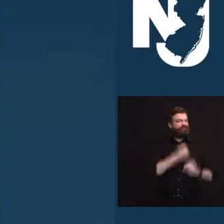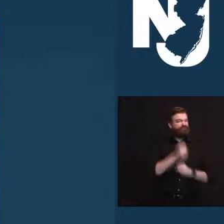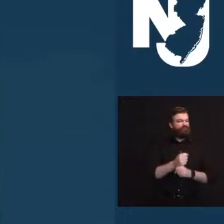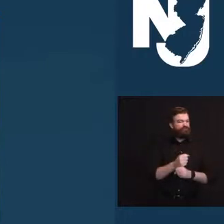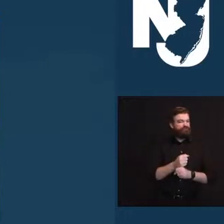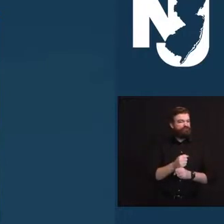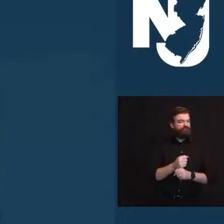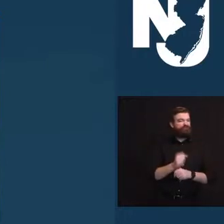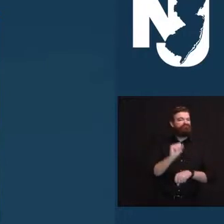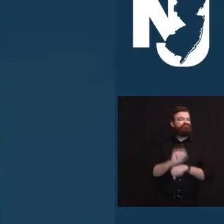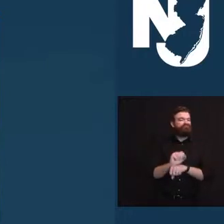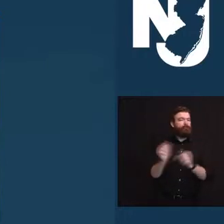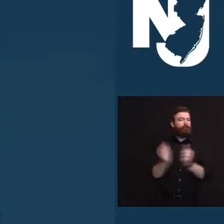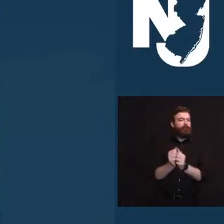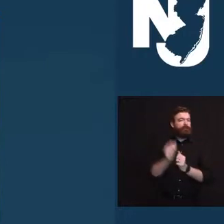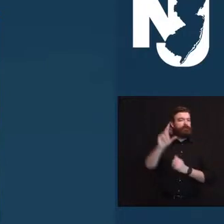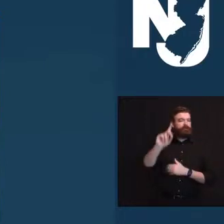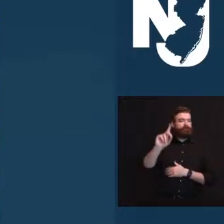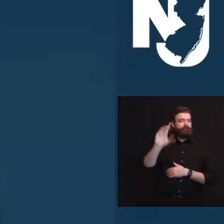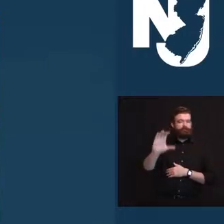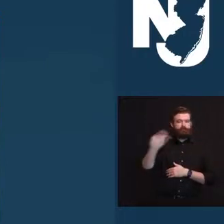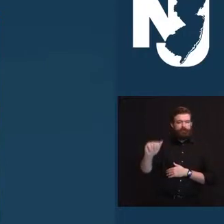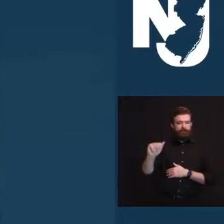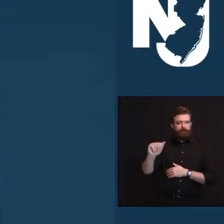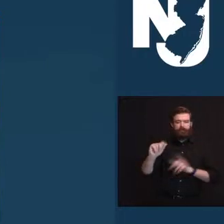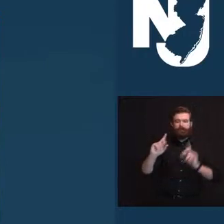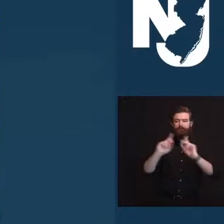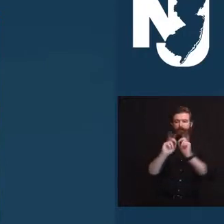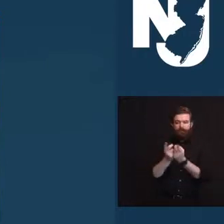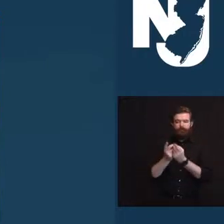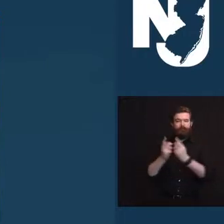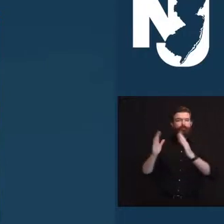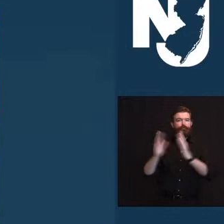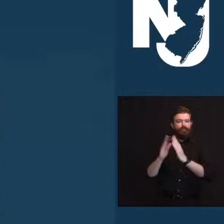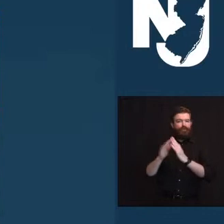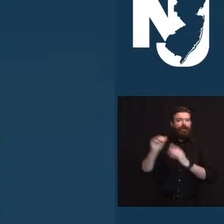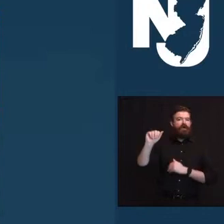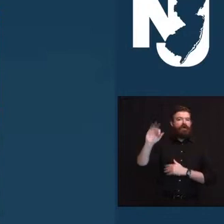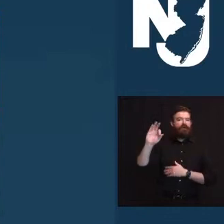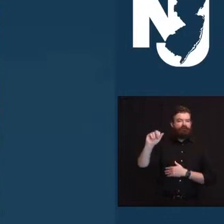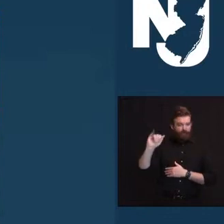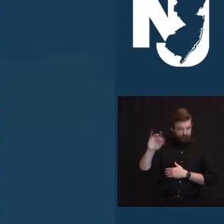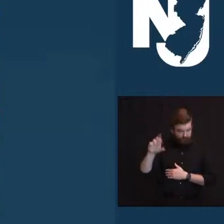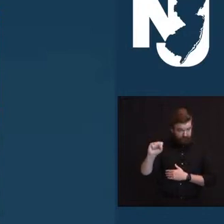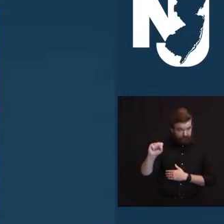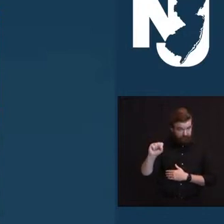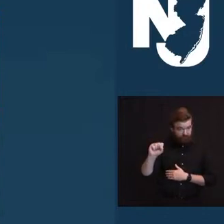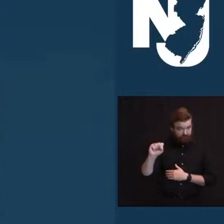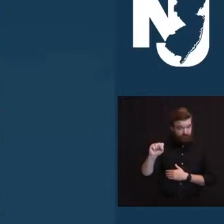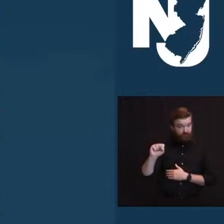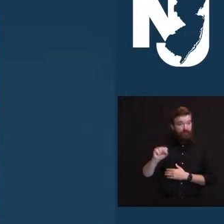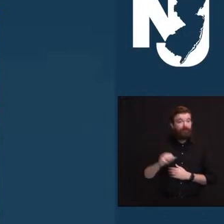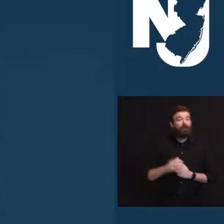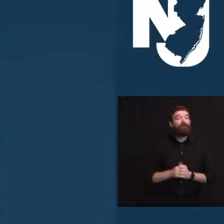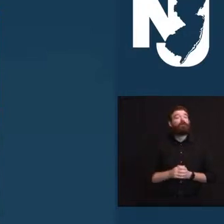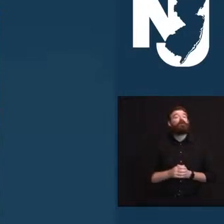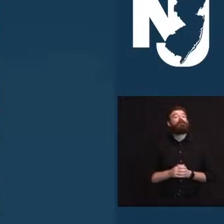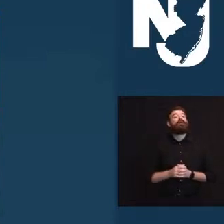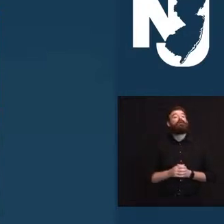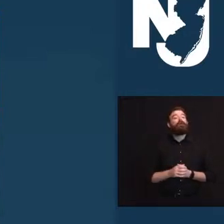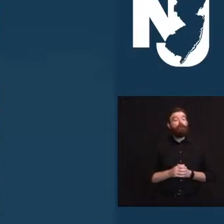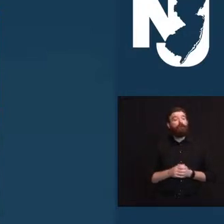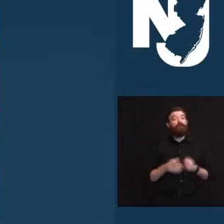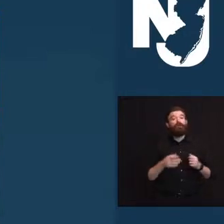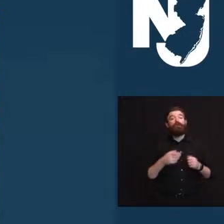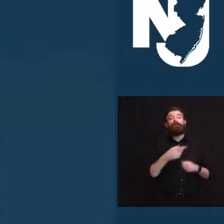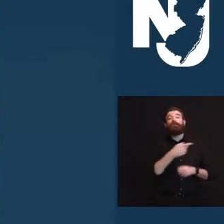recently human resource manager. When she wasn't helping her colleagues at the DCA, Angela was most often found in the company of